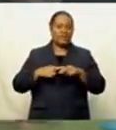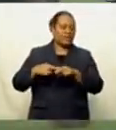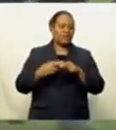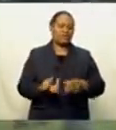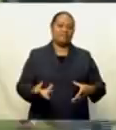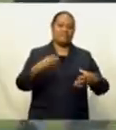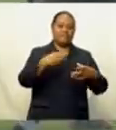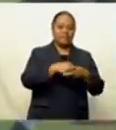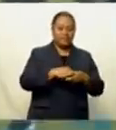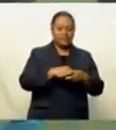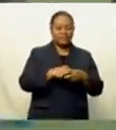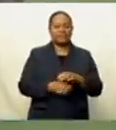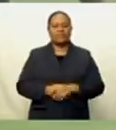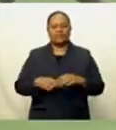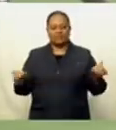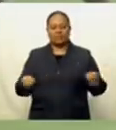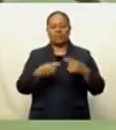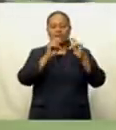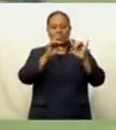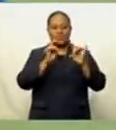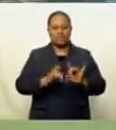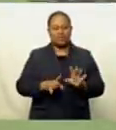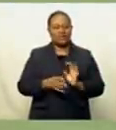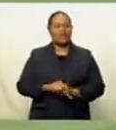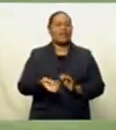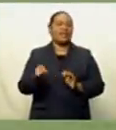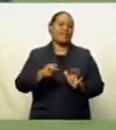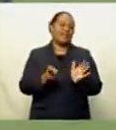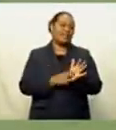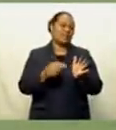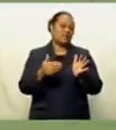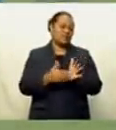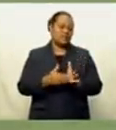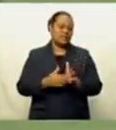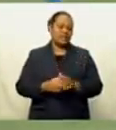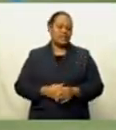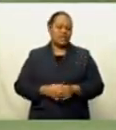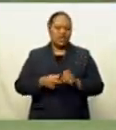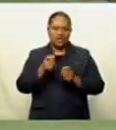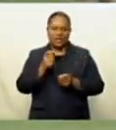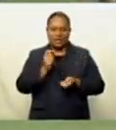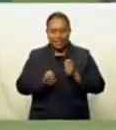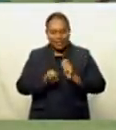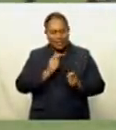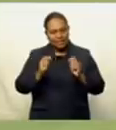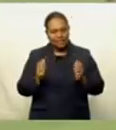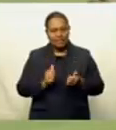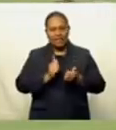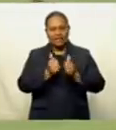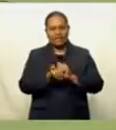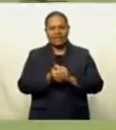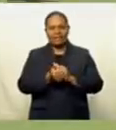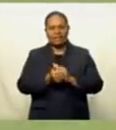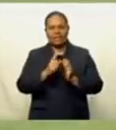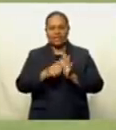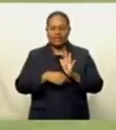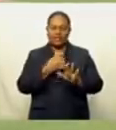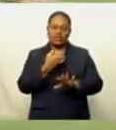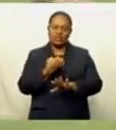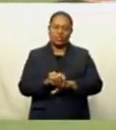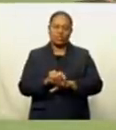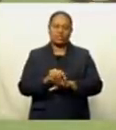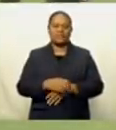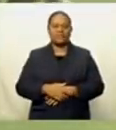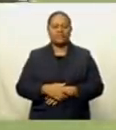trans-Tasman rivals Australia and New Zealand in a tri-series in a tropical Queensland at the end of June as a